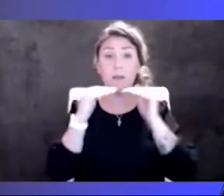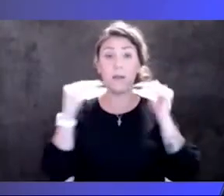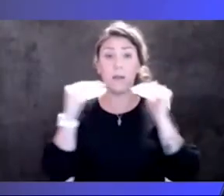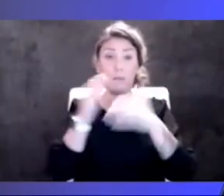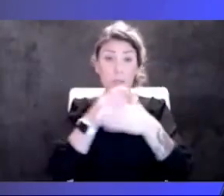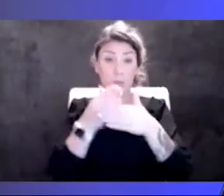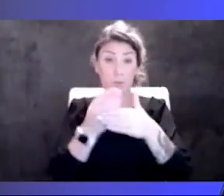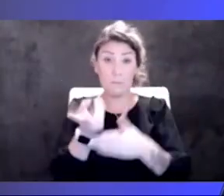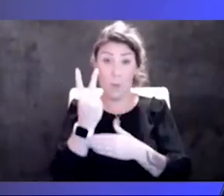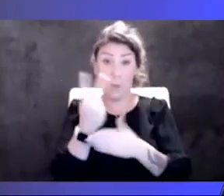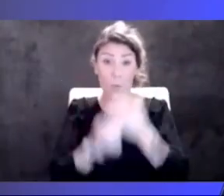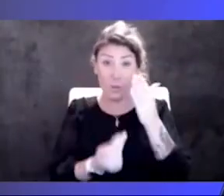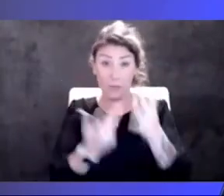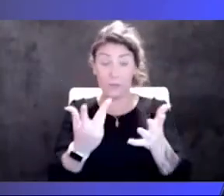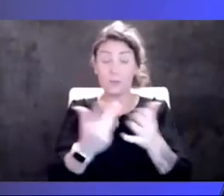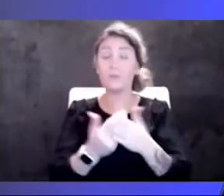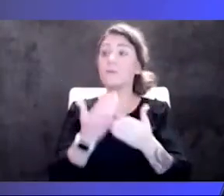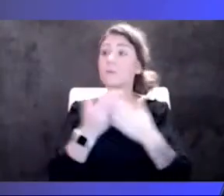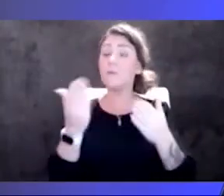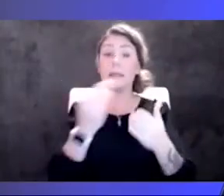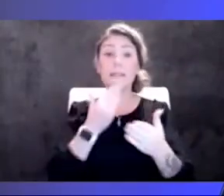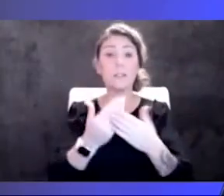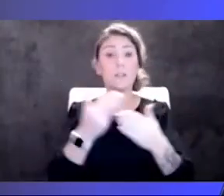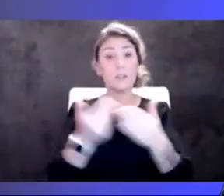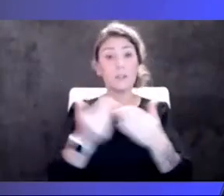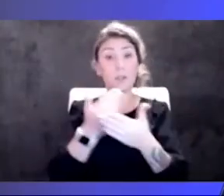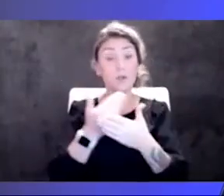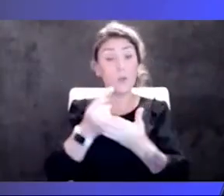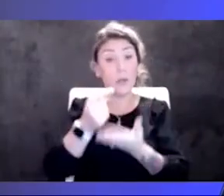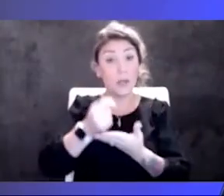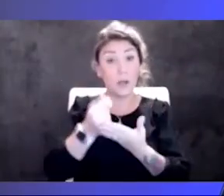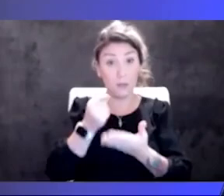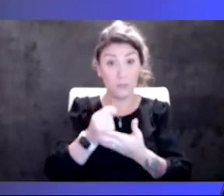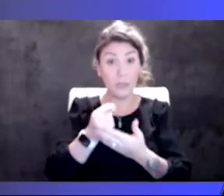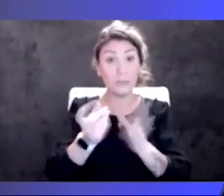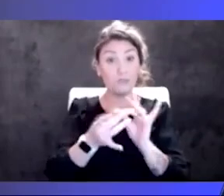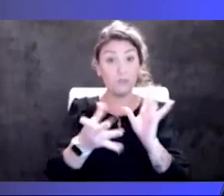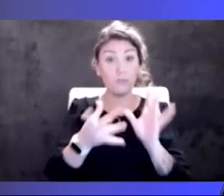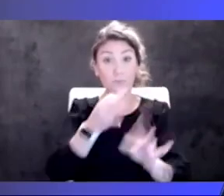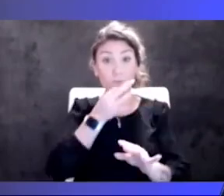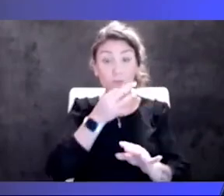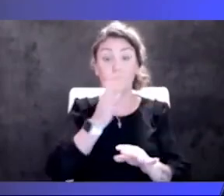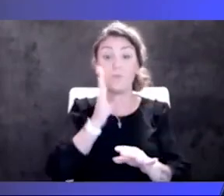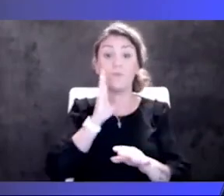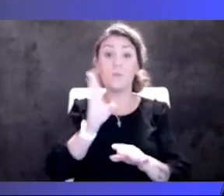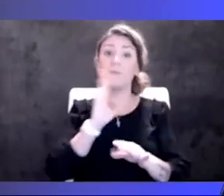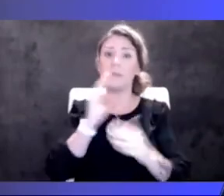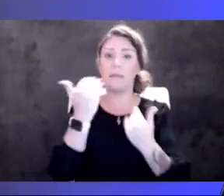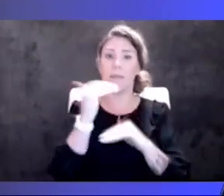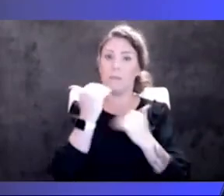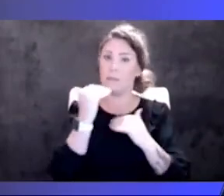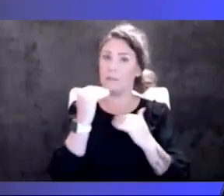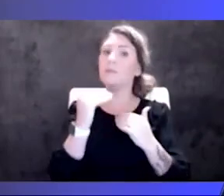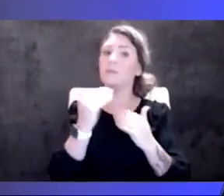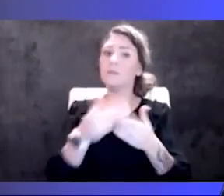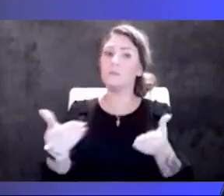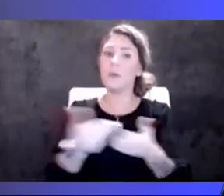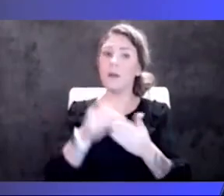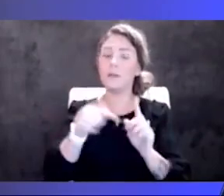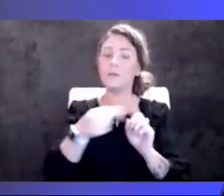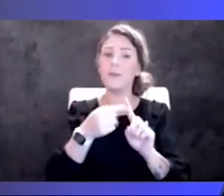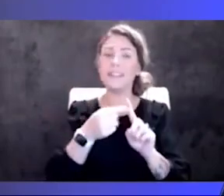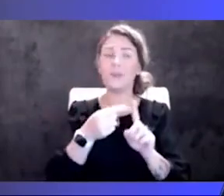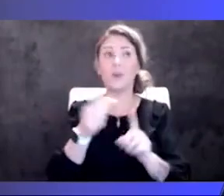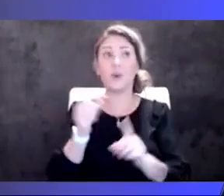good. We do have some new therapeutics coming out. Those will be in limited supply when and if they